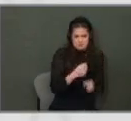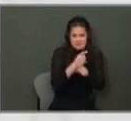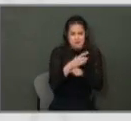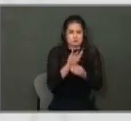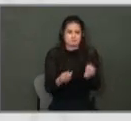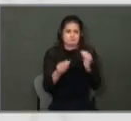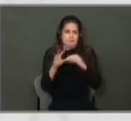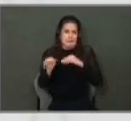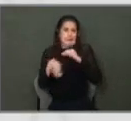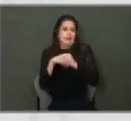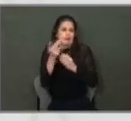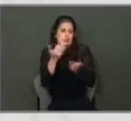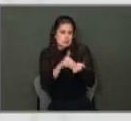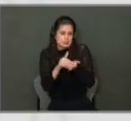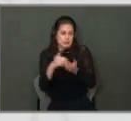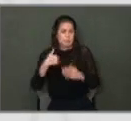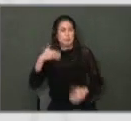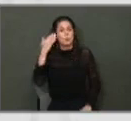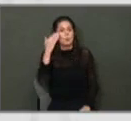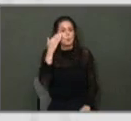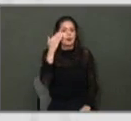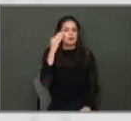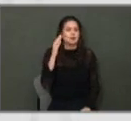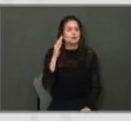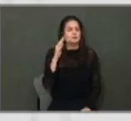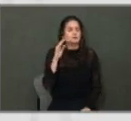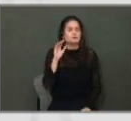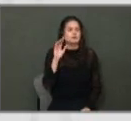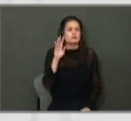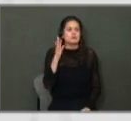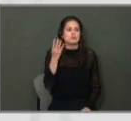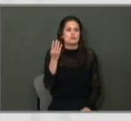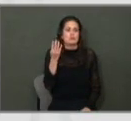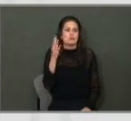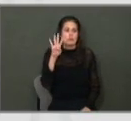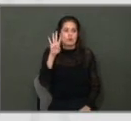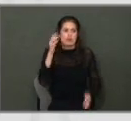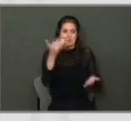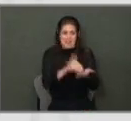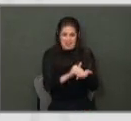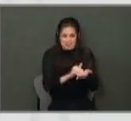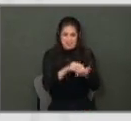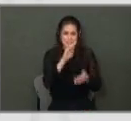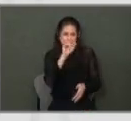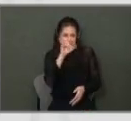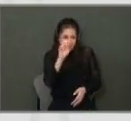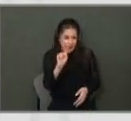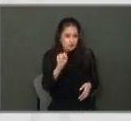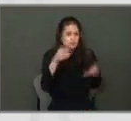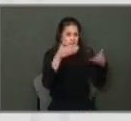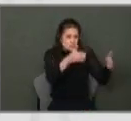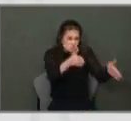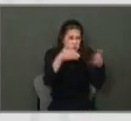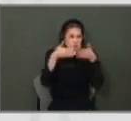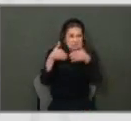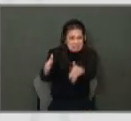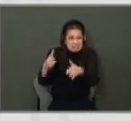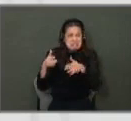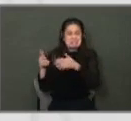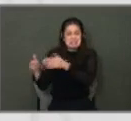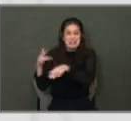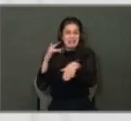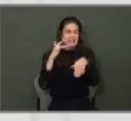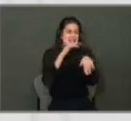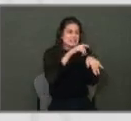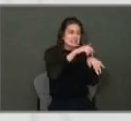our 4,000-plus miles of streets and the number of sidewalk gaps we still have